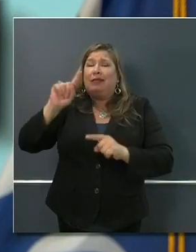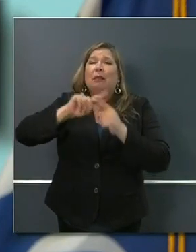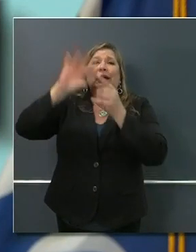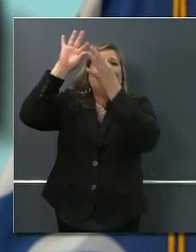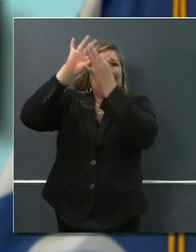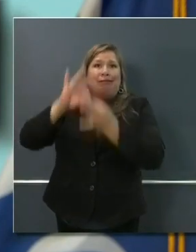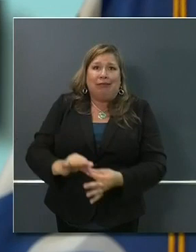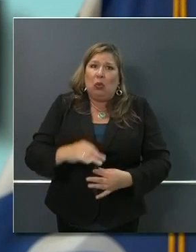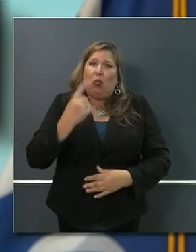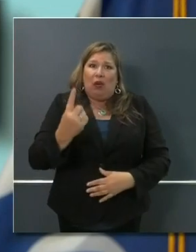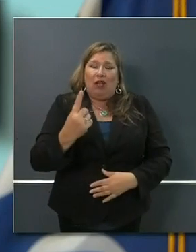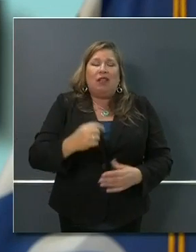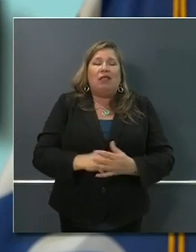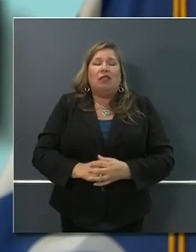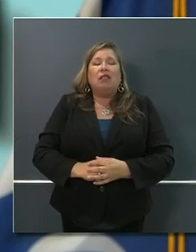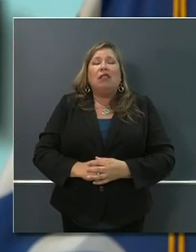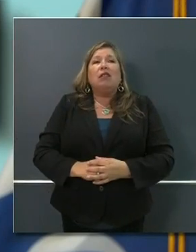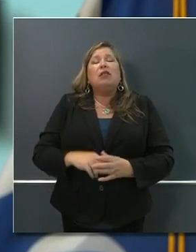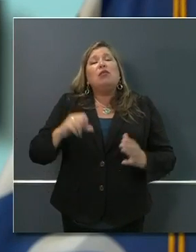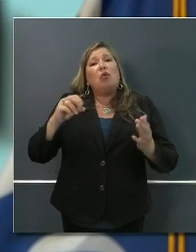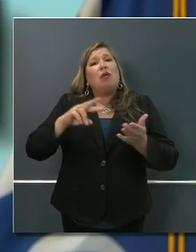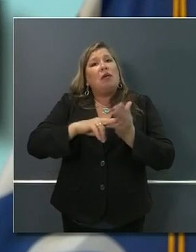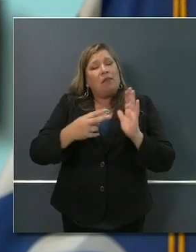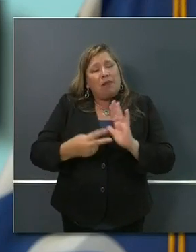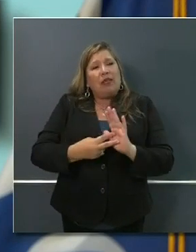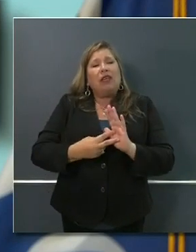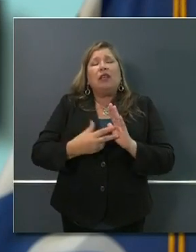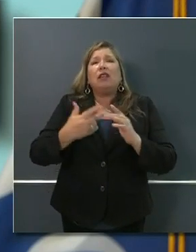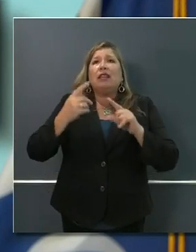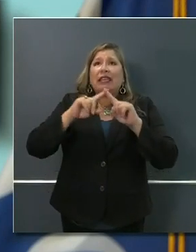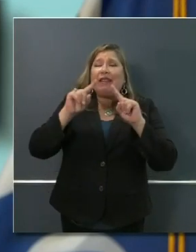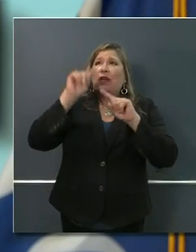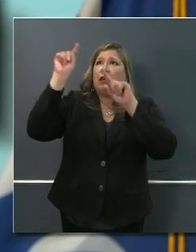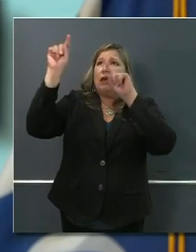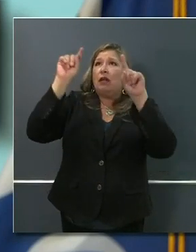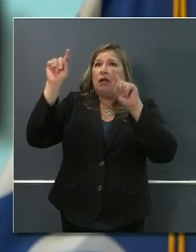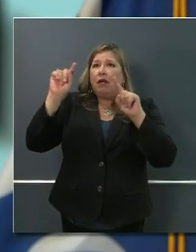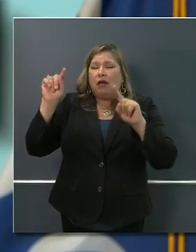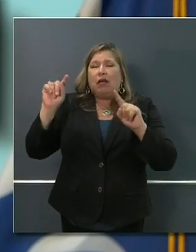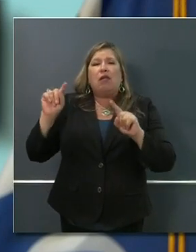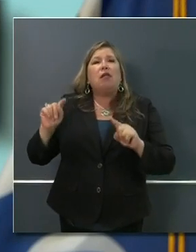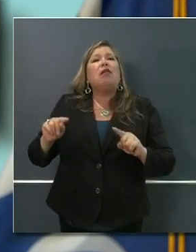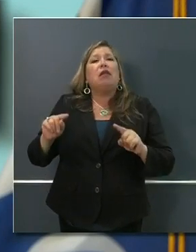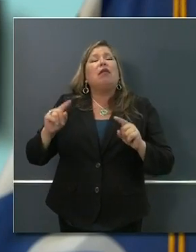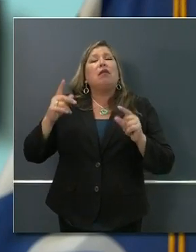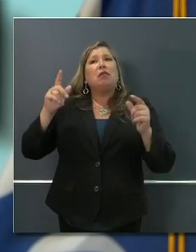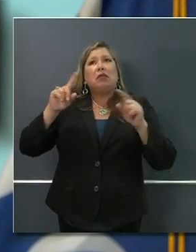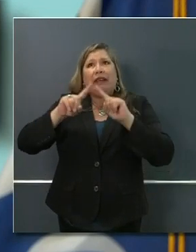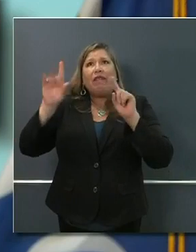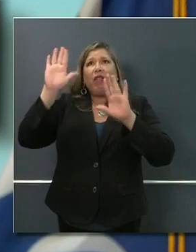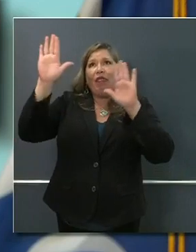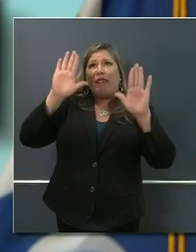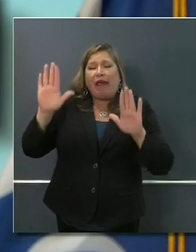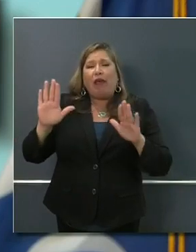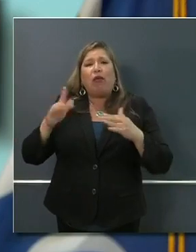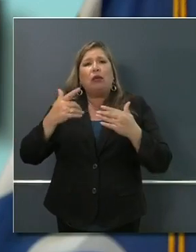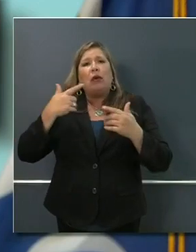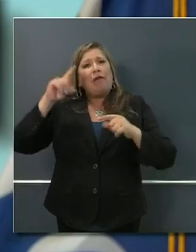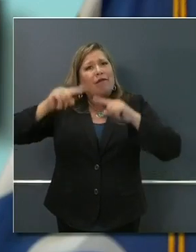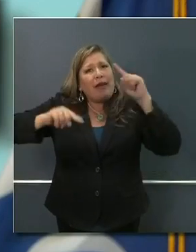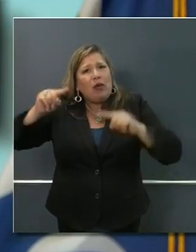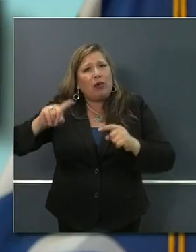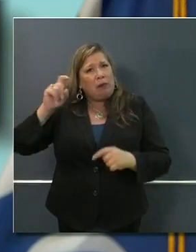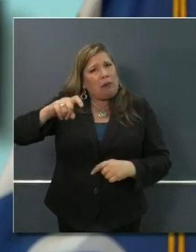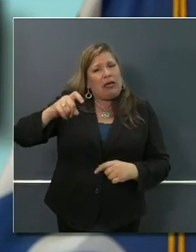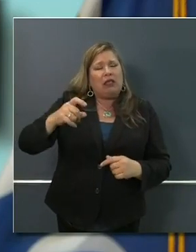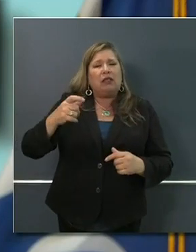this together, conditions and variants begin to take shape, will come out. I want to come out together with some certain